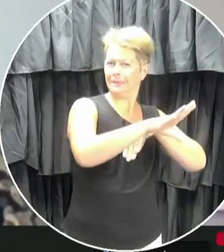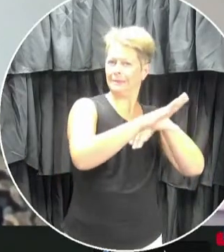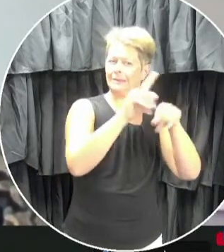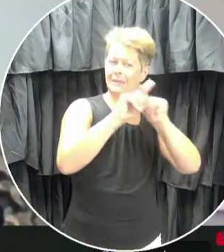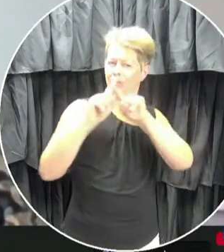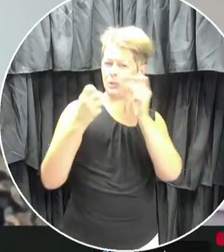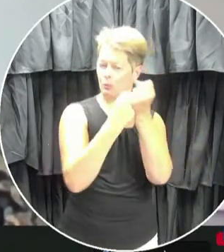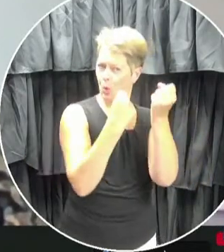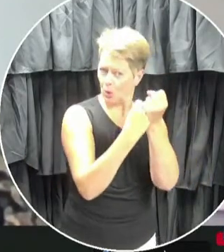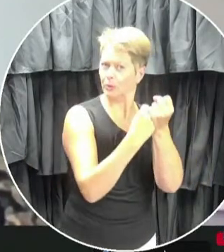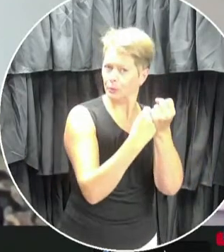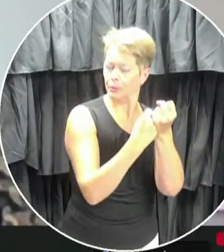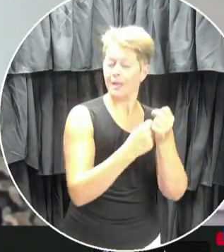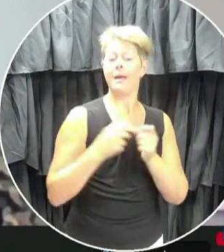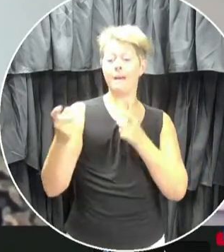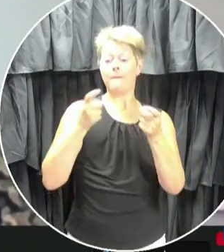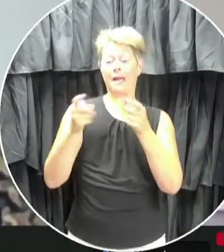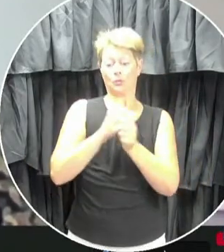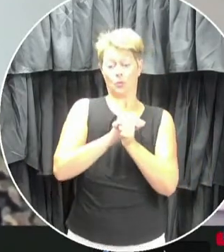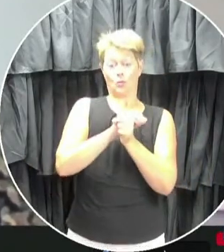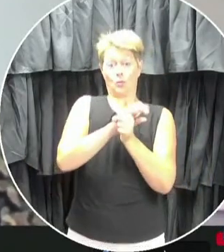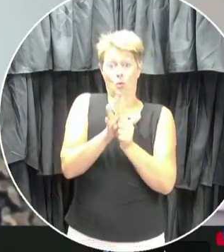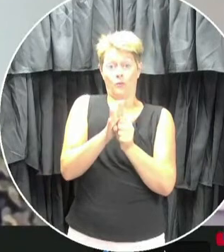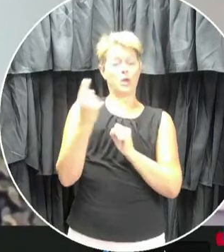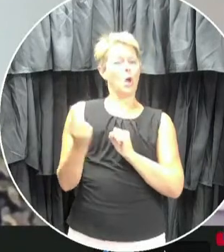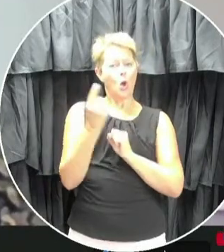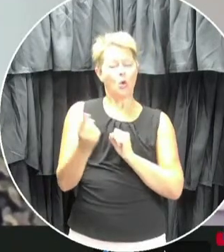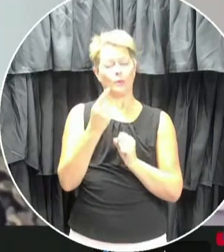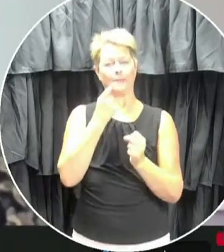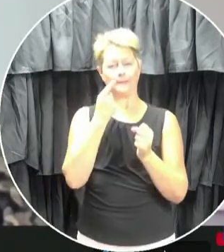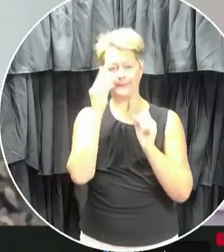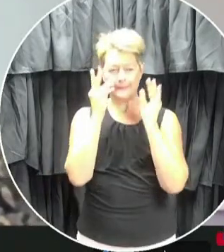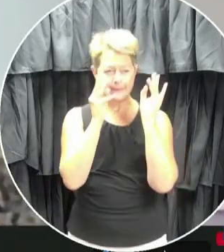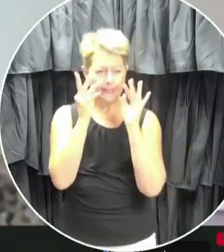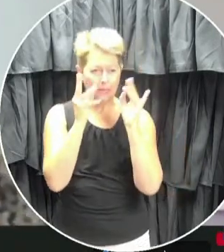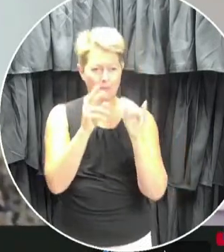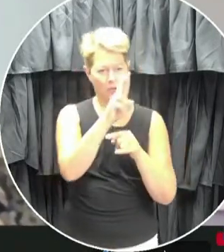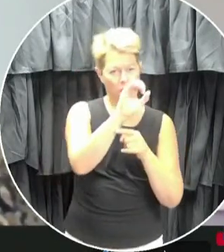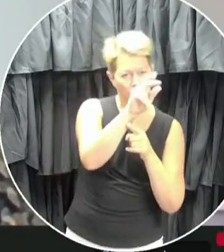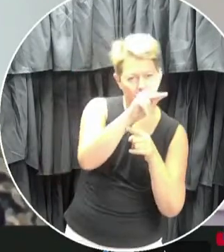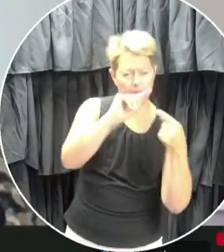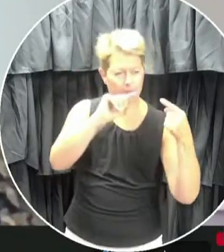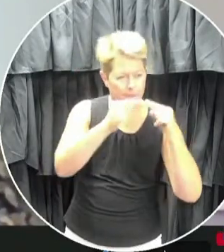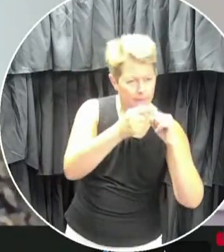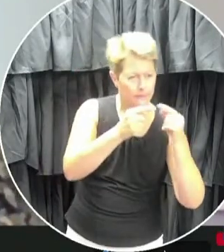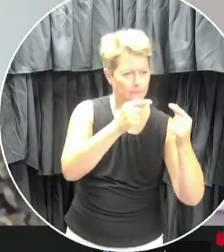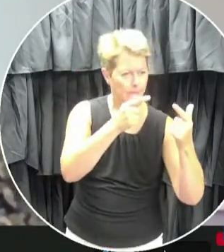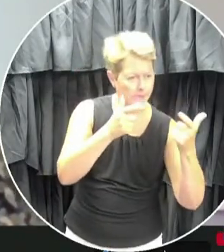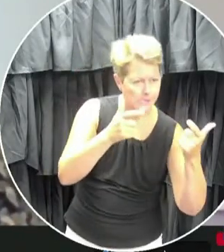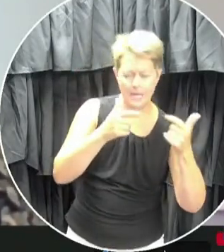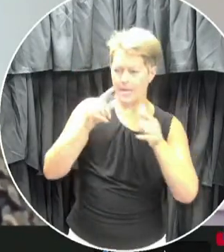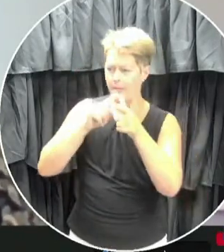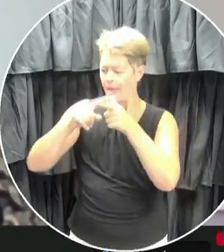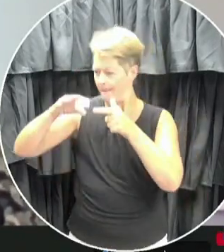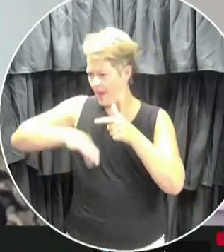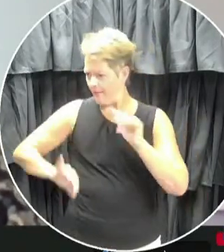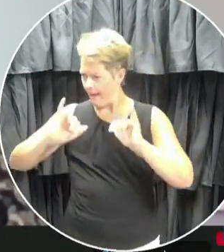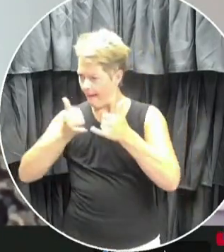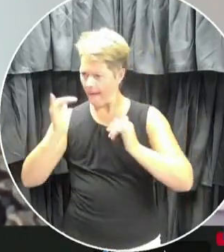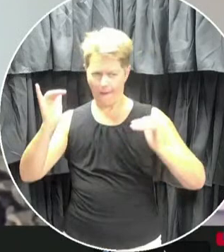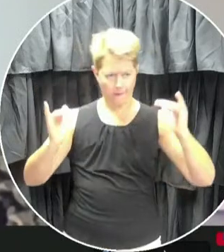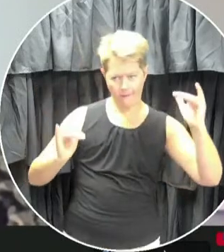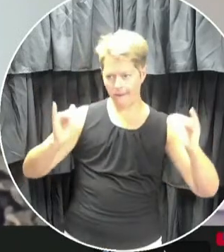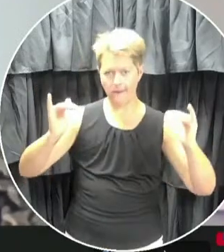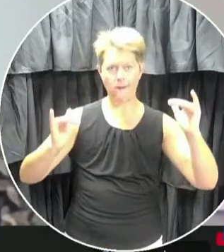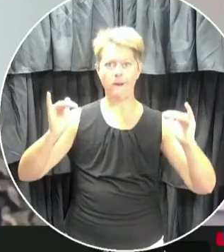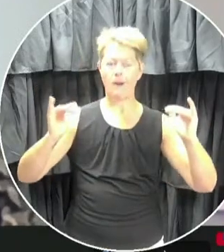Managing COVID-19 has always been about weighing potential risks and harms against the benefits of our actions. Right now